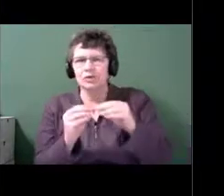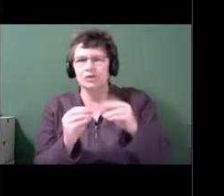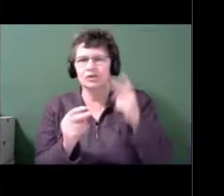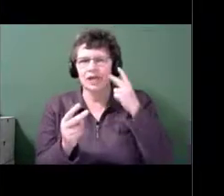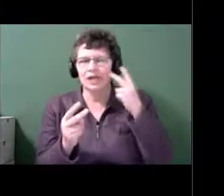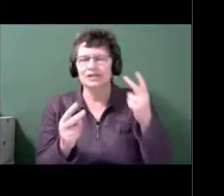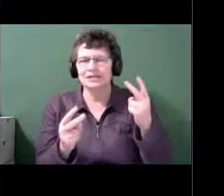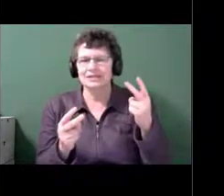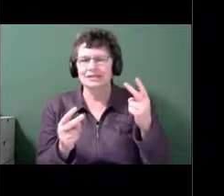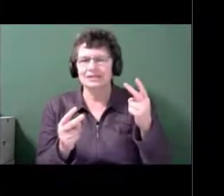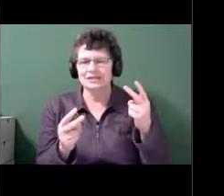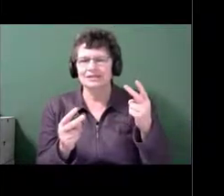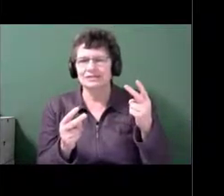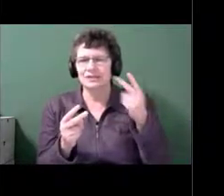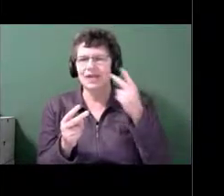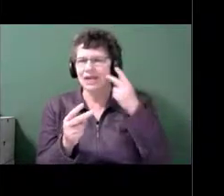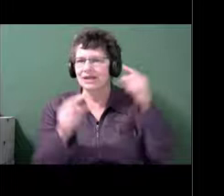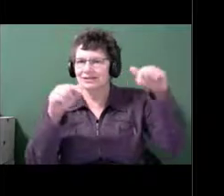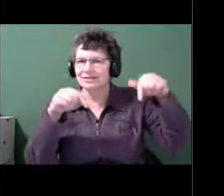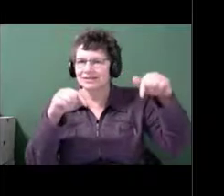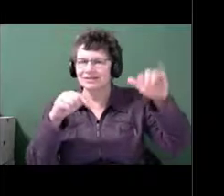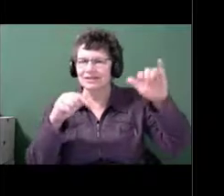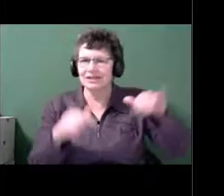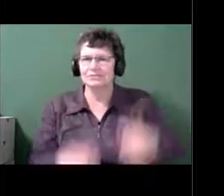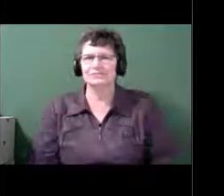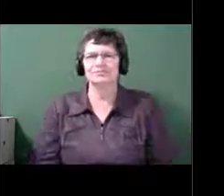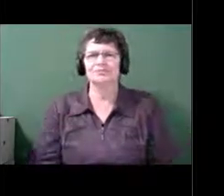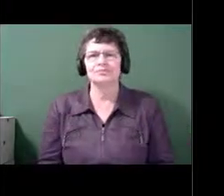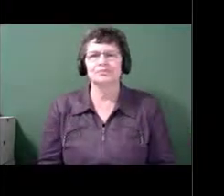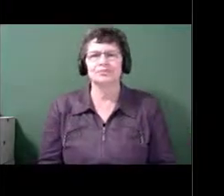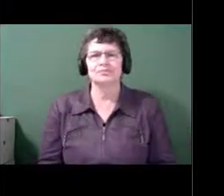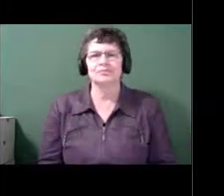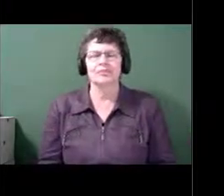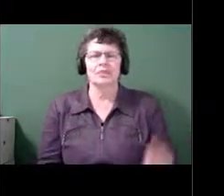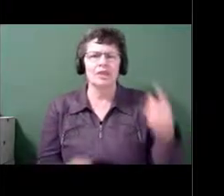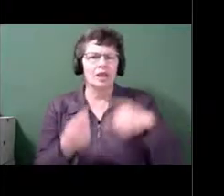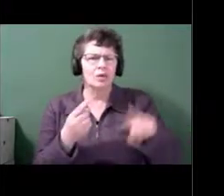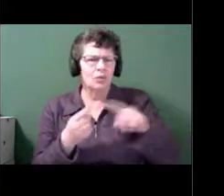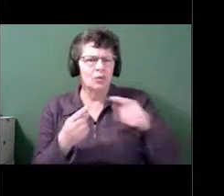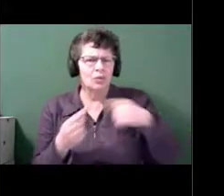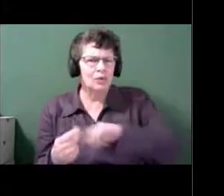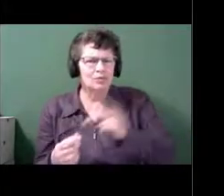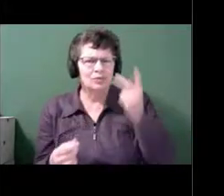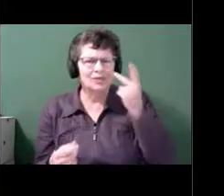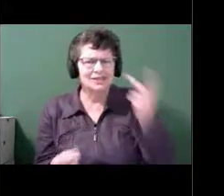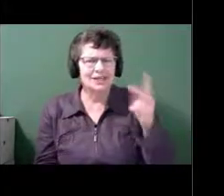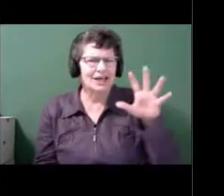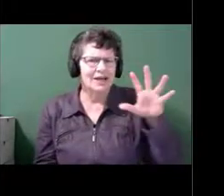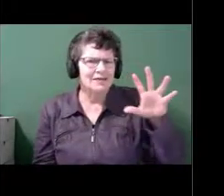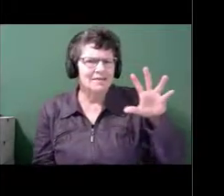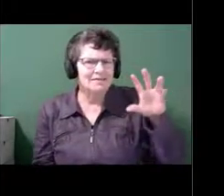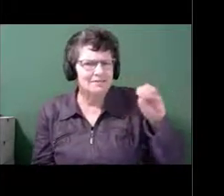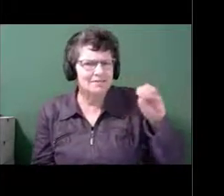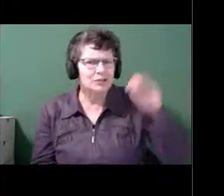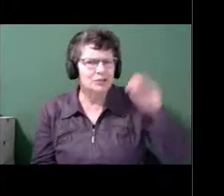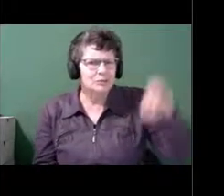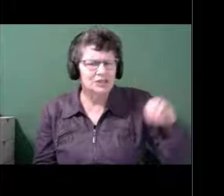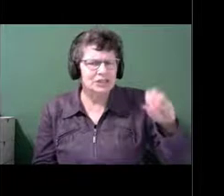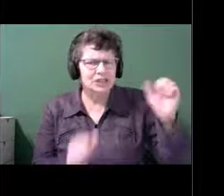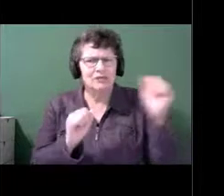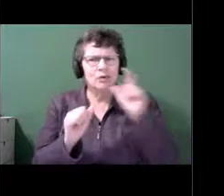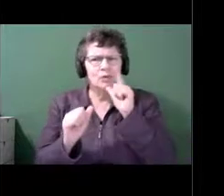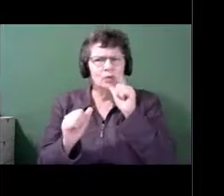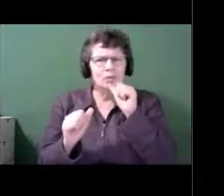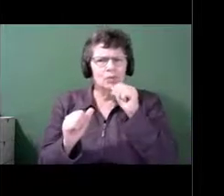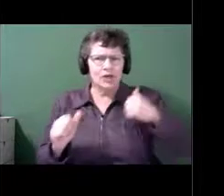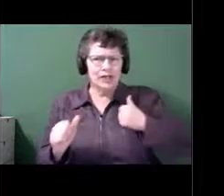So when do we have a situation where 50% of our older Canadians have